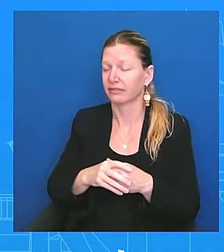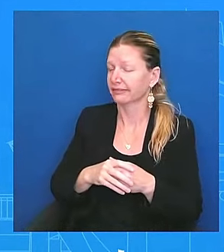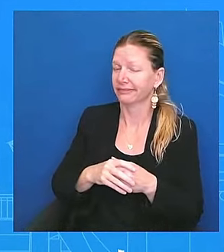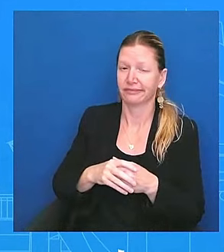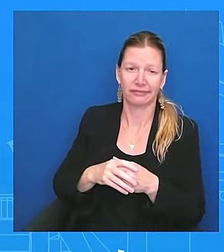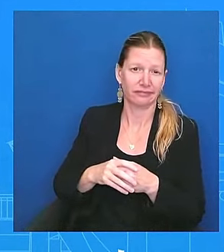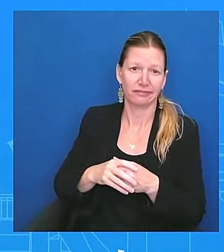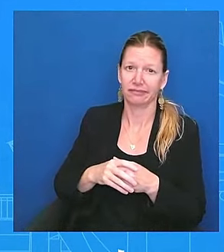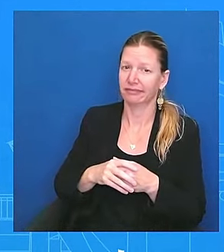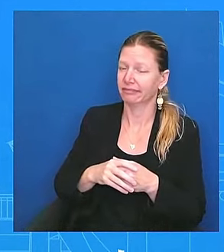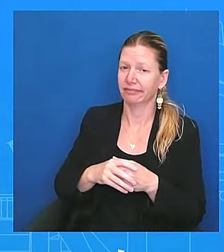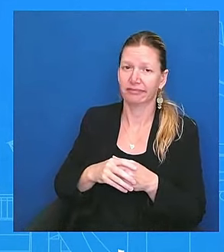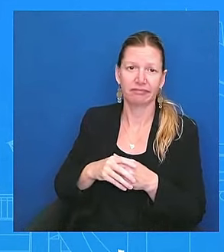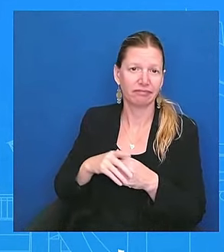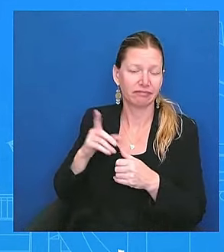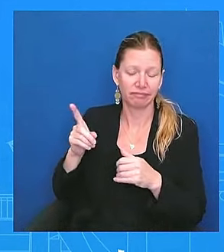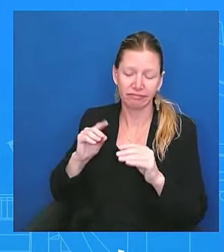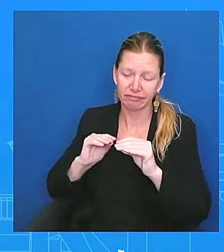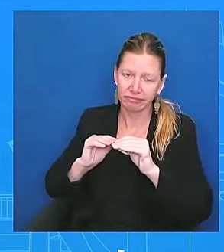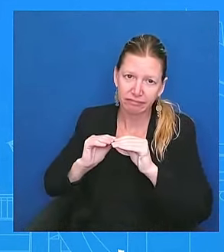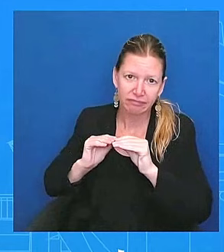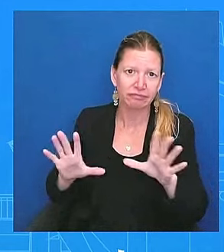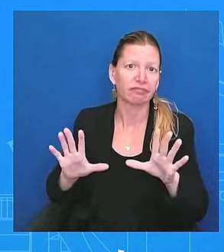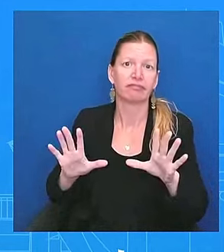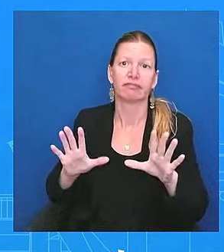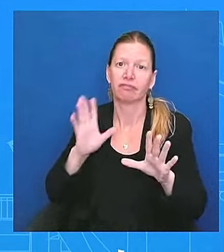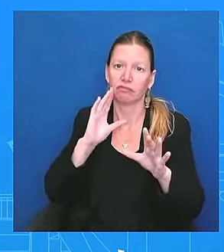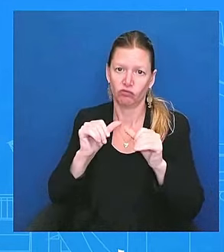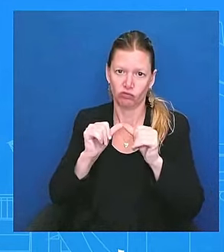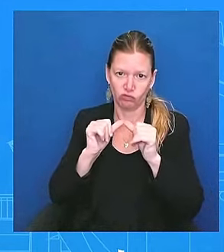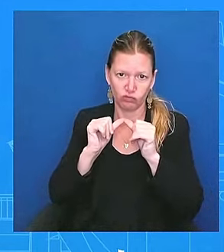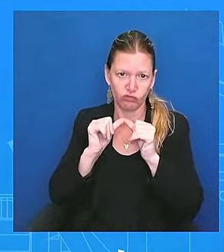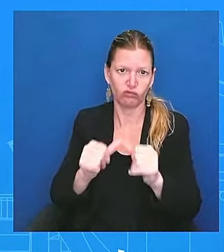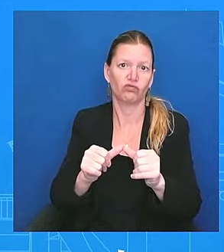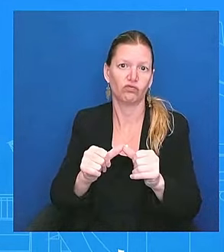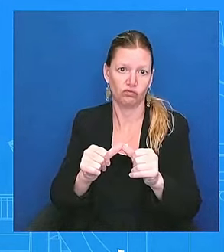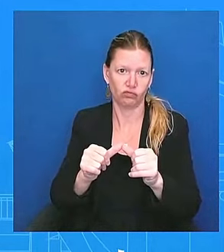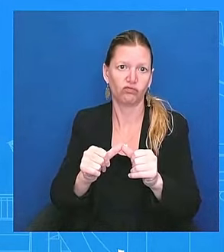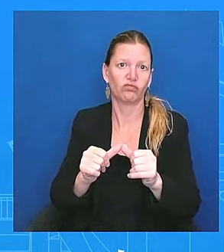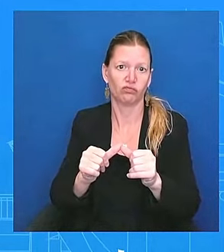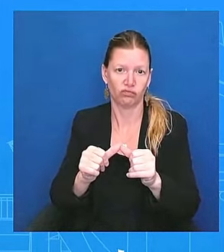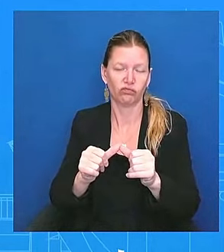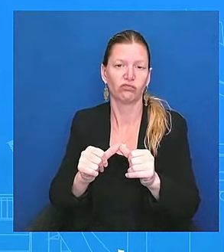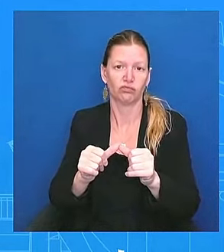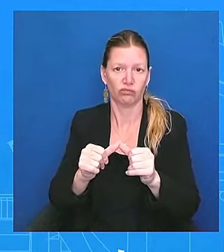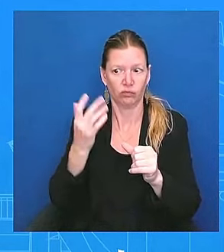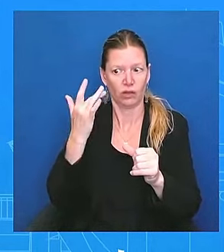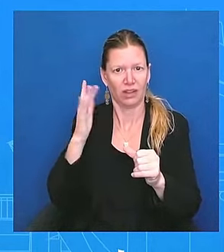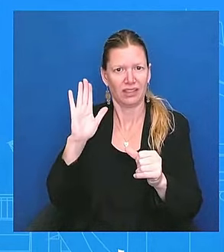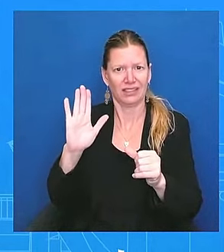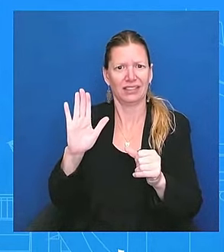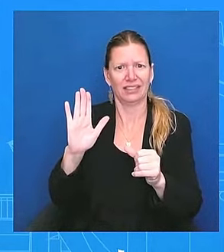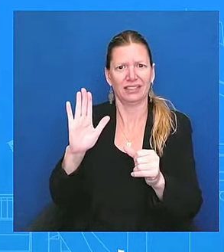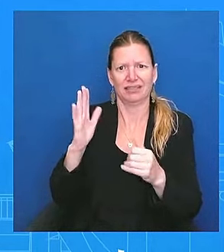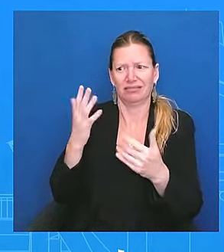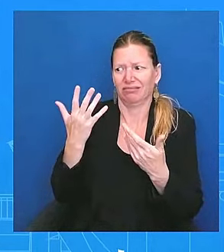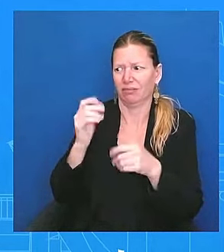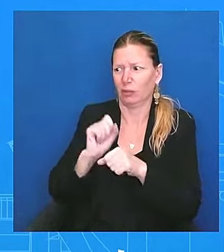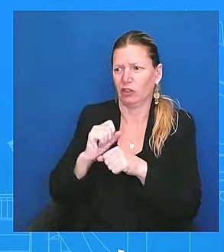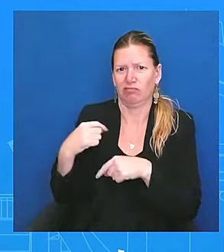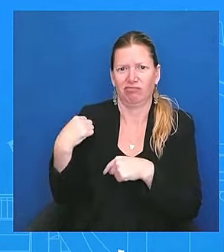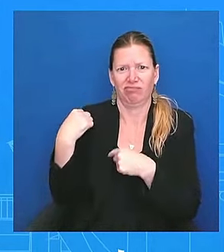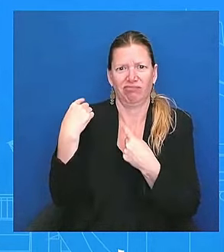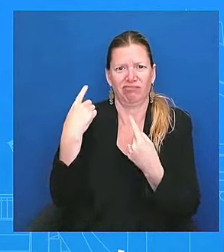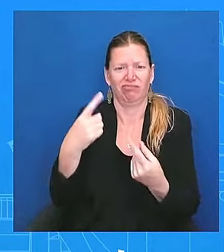continue to build on the unprecedented record that he's been able, to lay out for the American people.